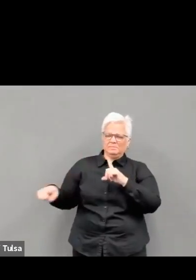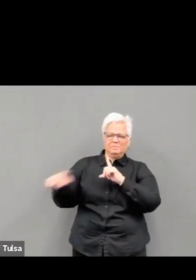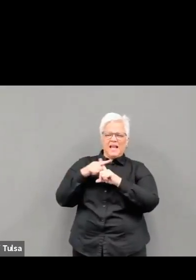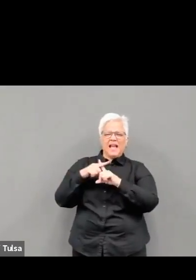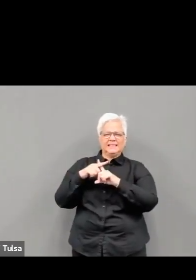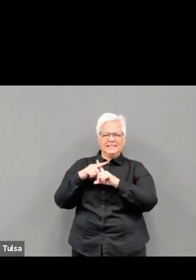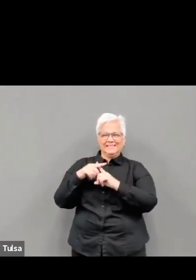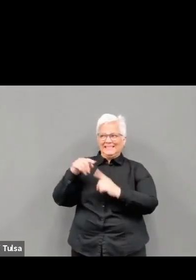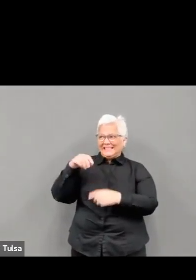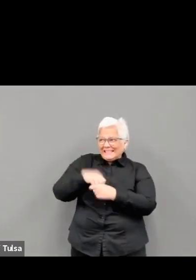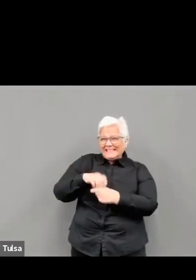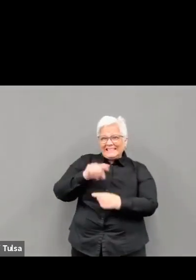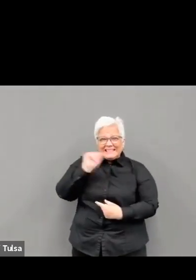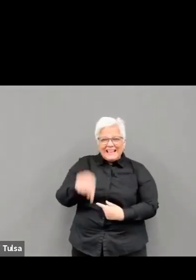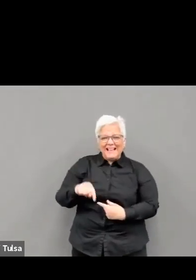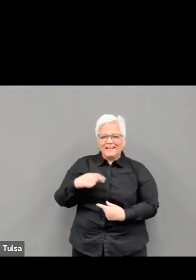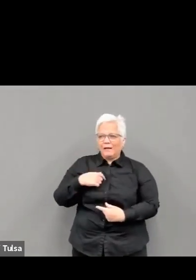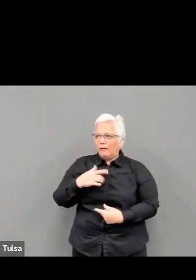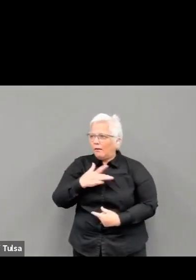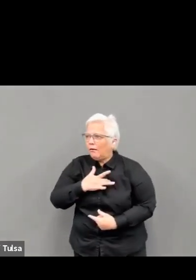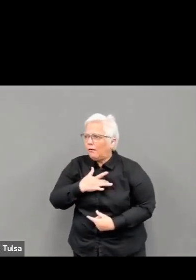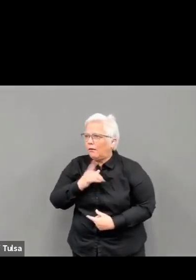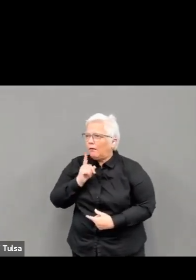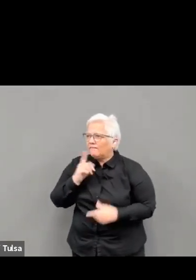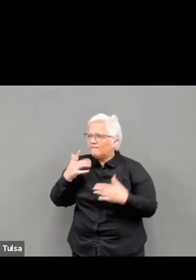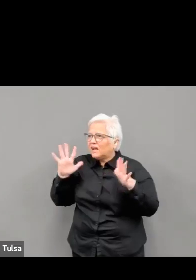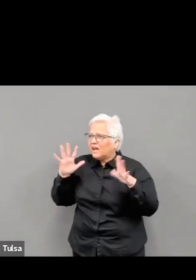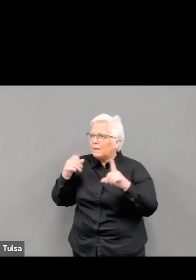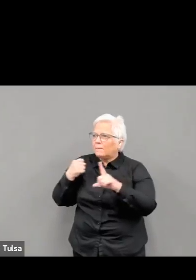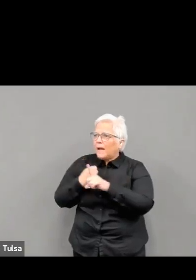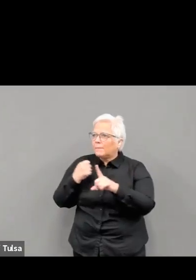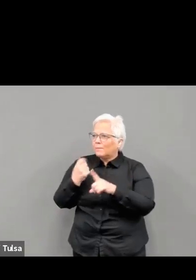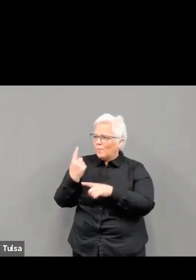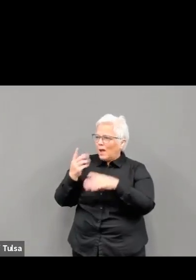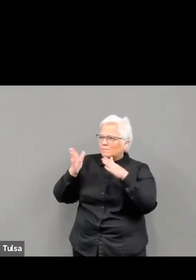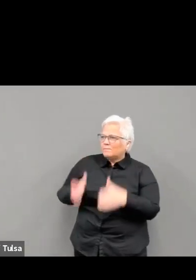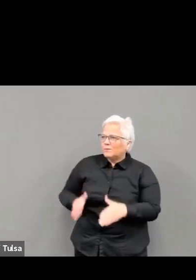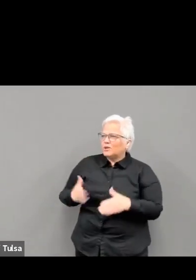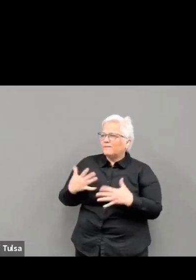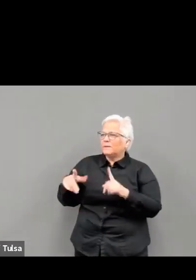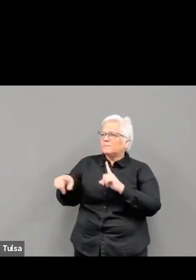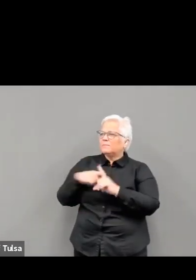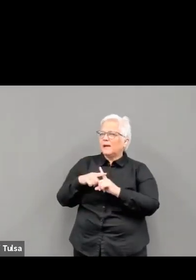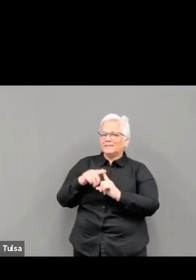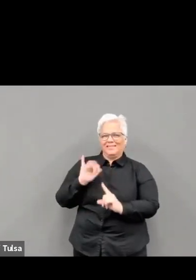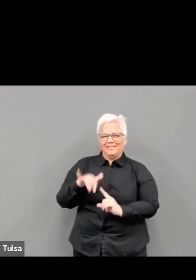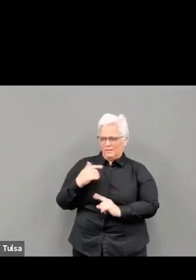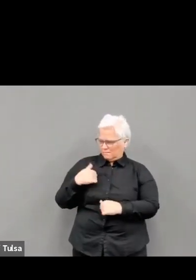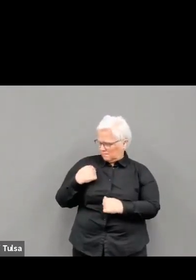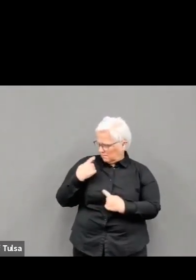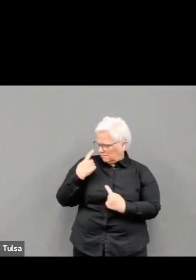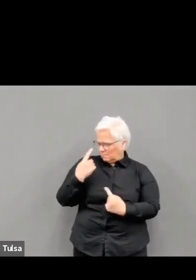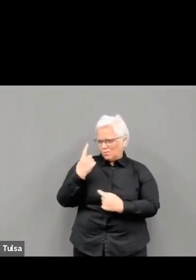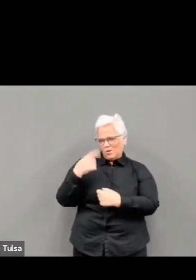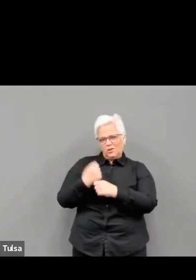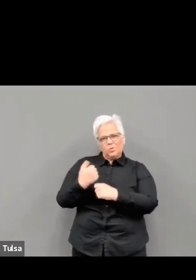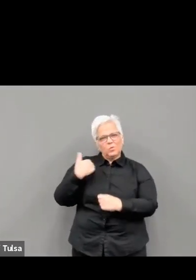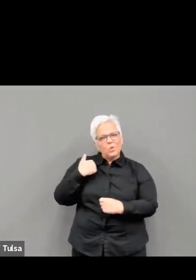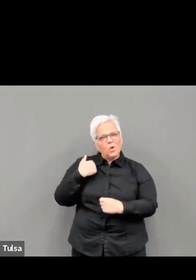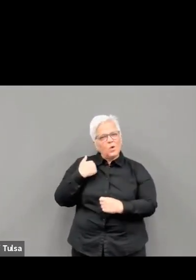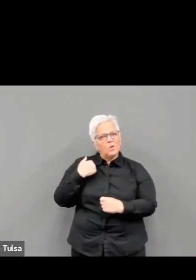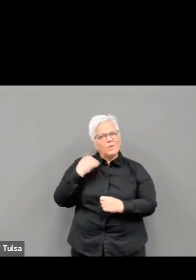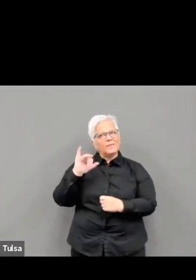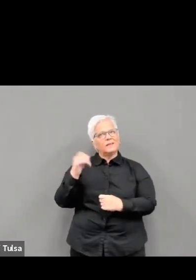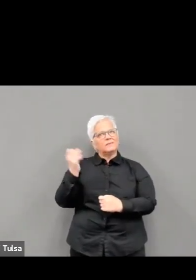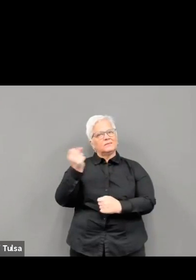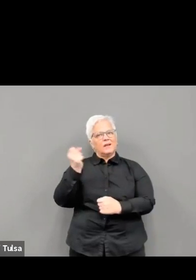That feels like it was about a decade ago and each of us individually and as a city have